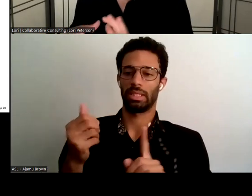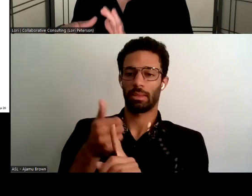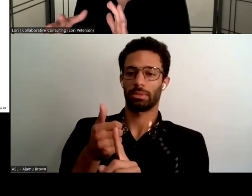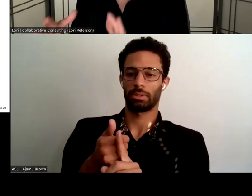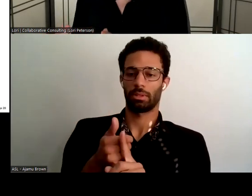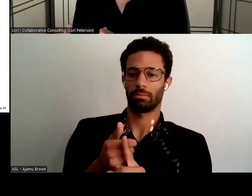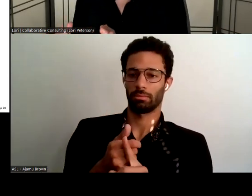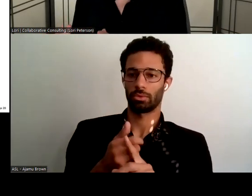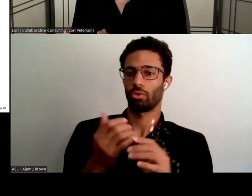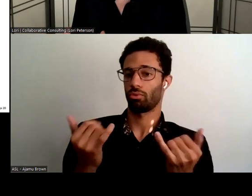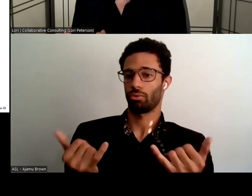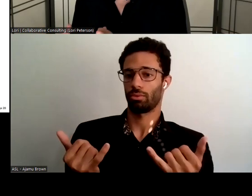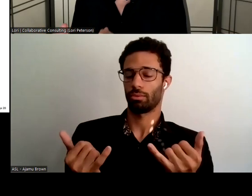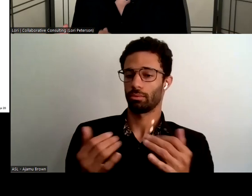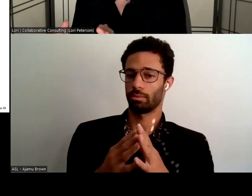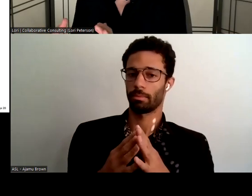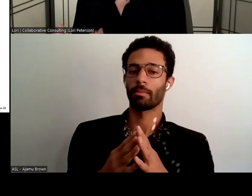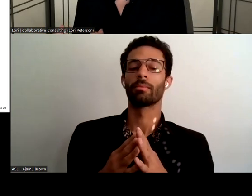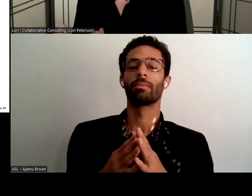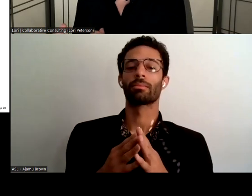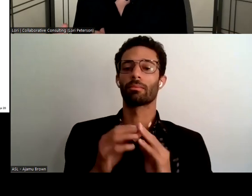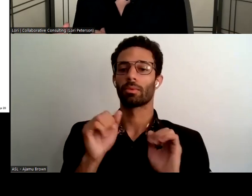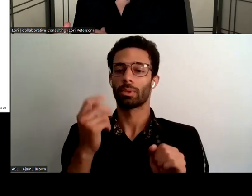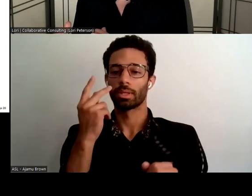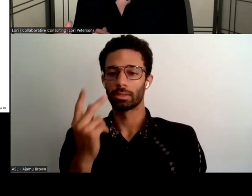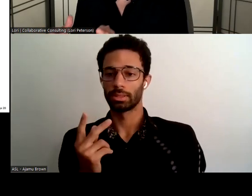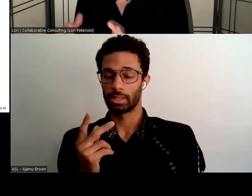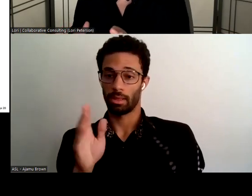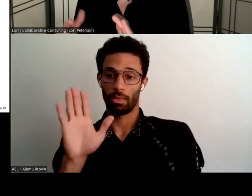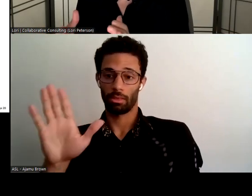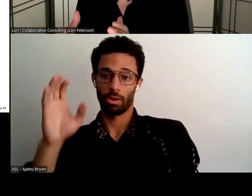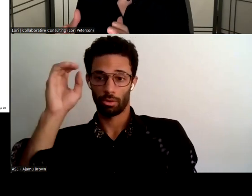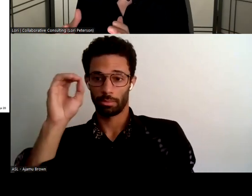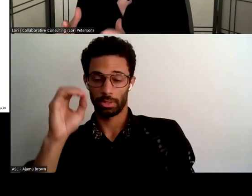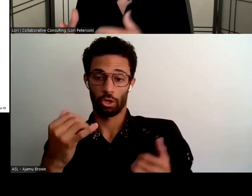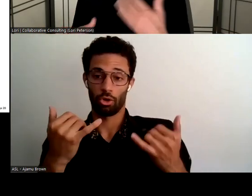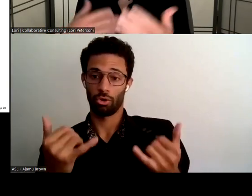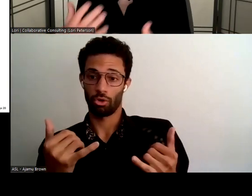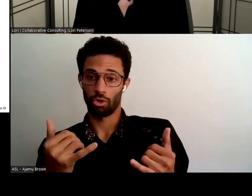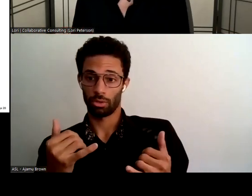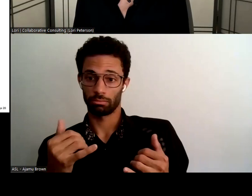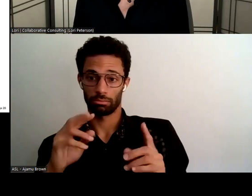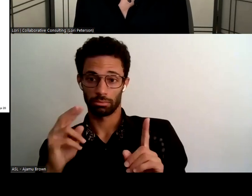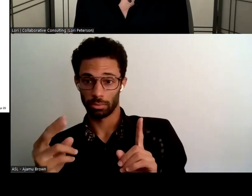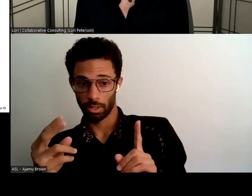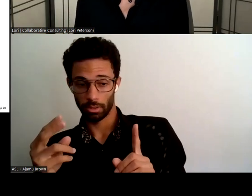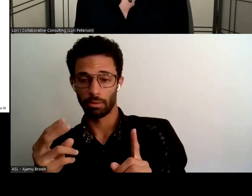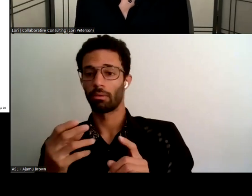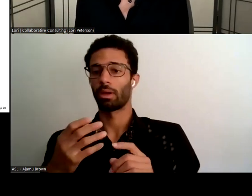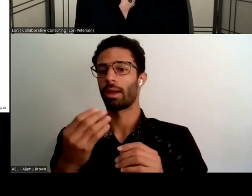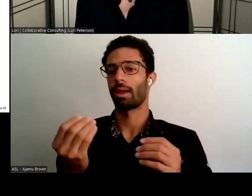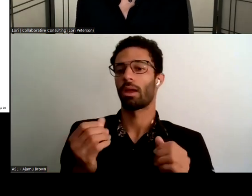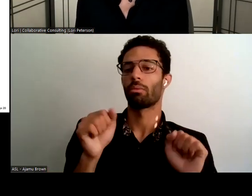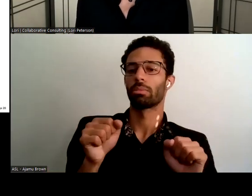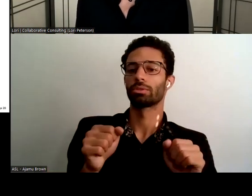between how they view themselves and the network currently um and what's possible and we're going to hear some about the current